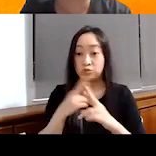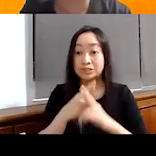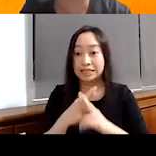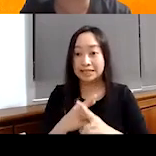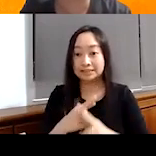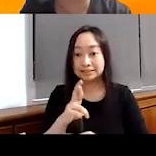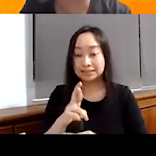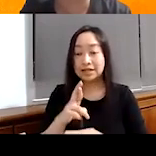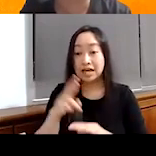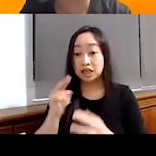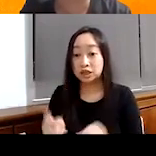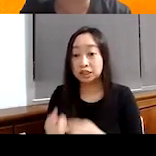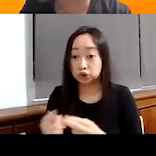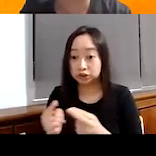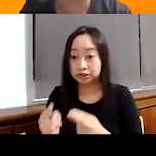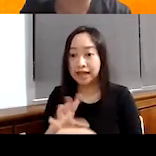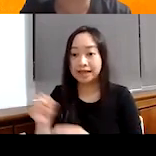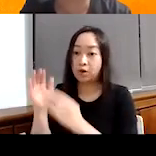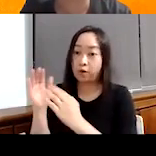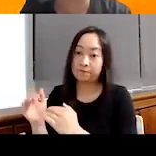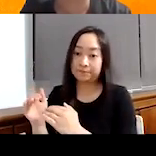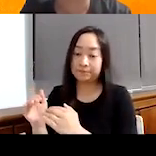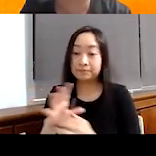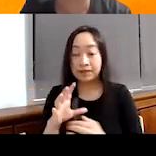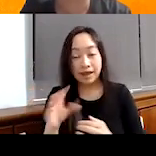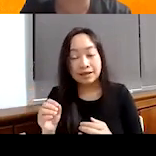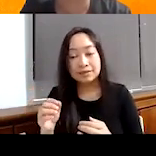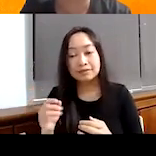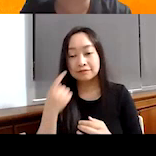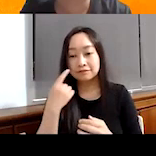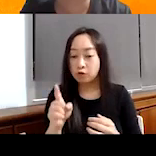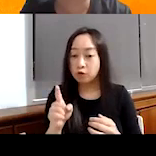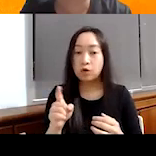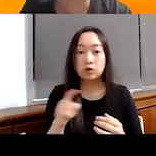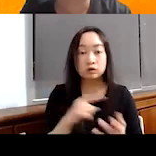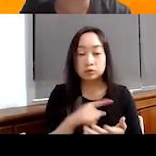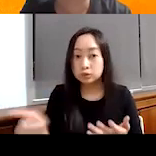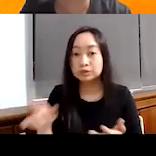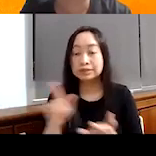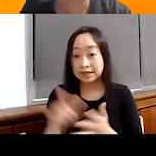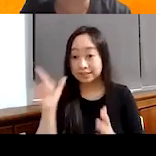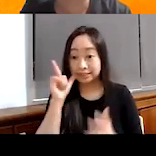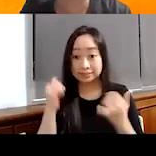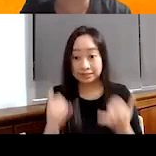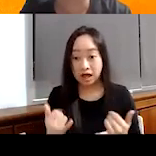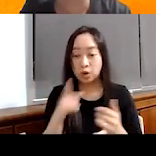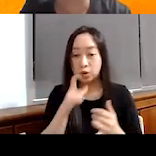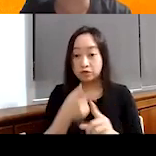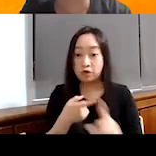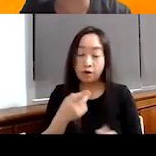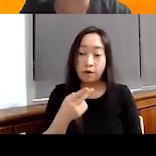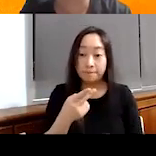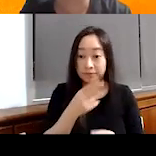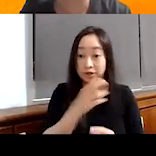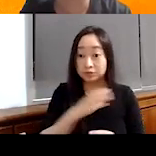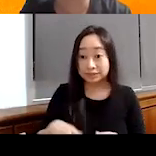nurture, and hope. And, um, for, for those that are, that are listening, uh, who come from a Christian background,